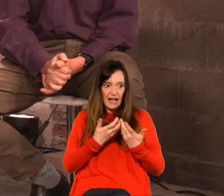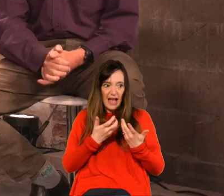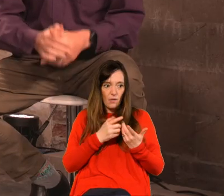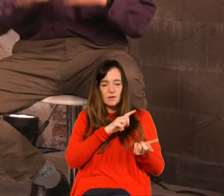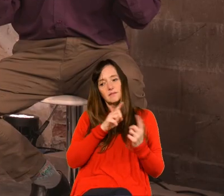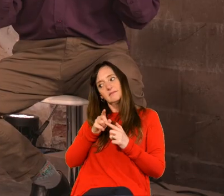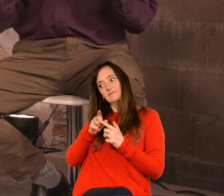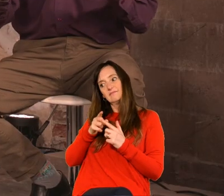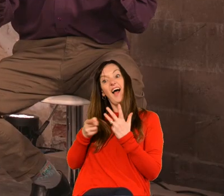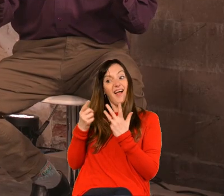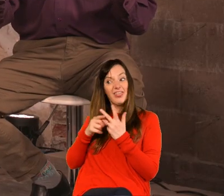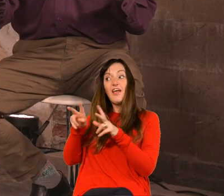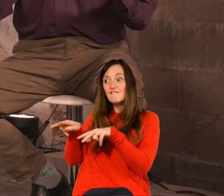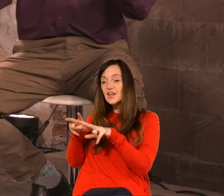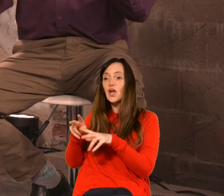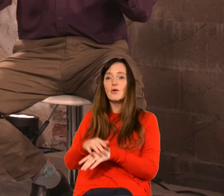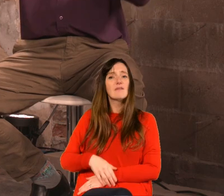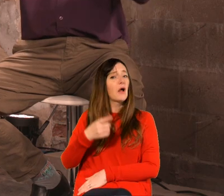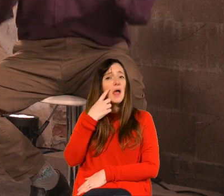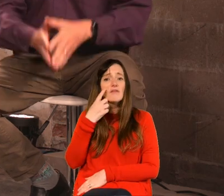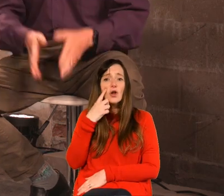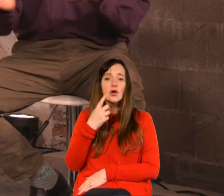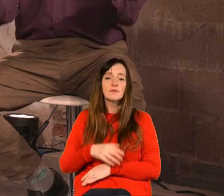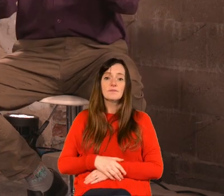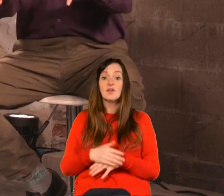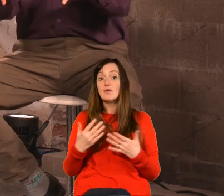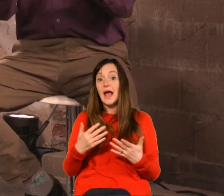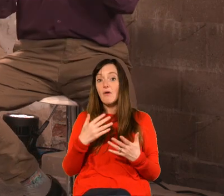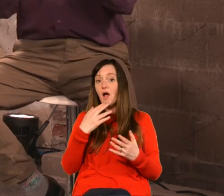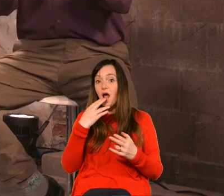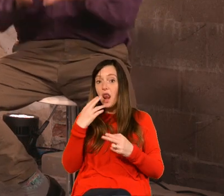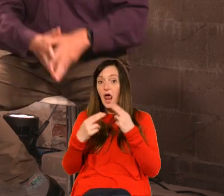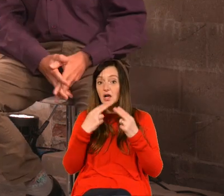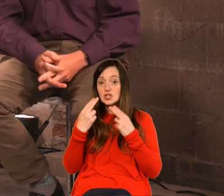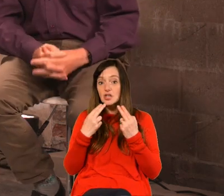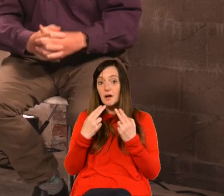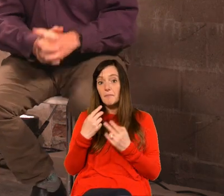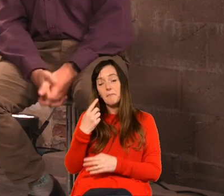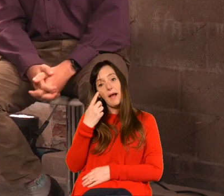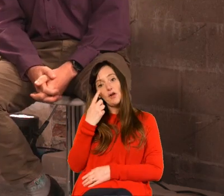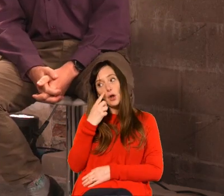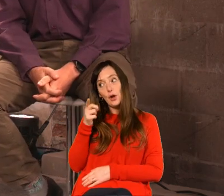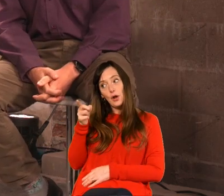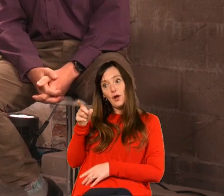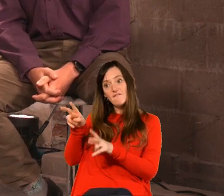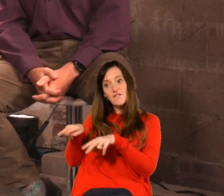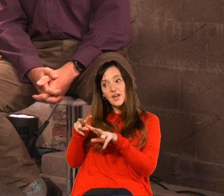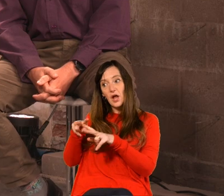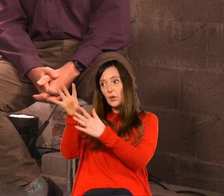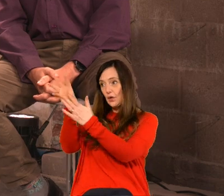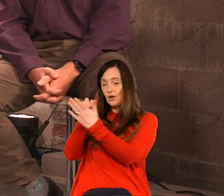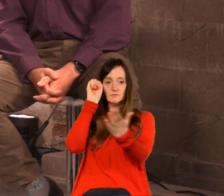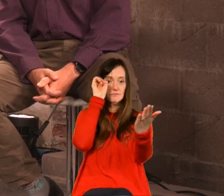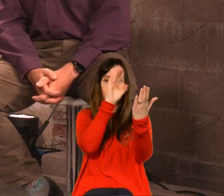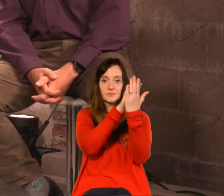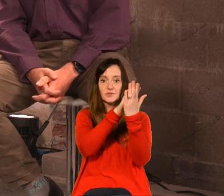public christianity and just encourage you go out there and share this lunchtime when you're not watching something from keswick why don't you try it share one of those videos on your social media